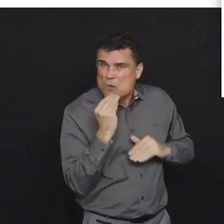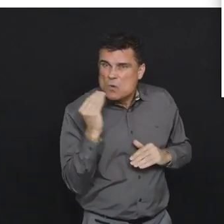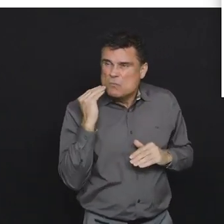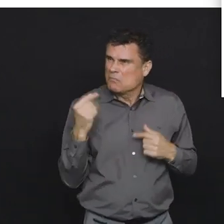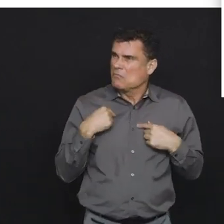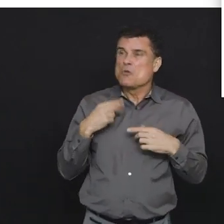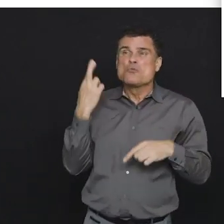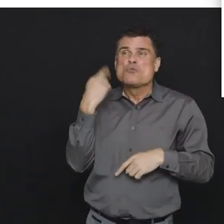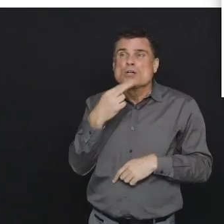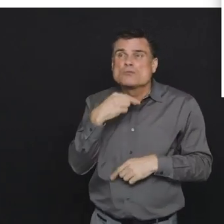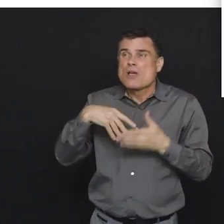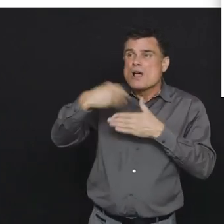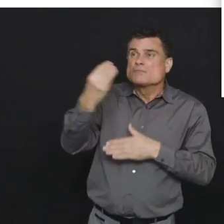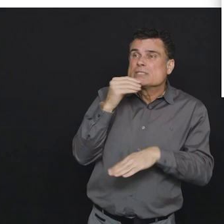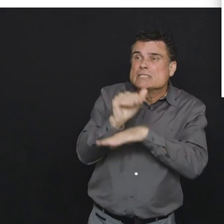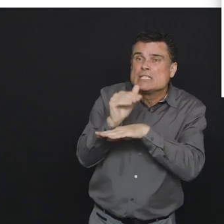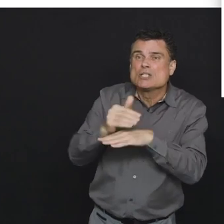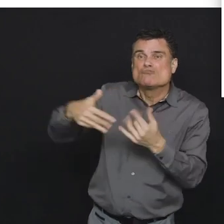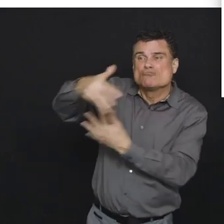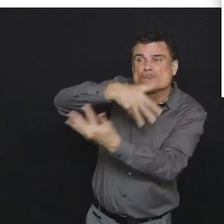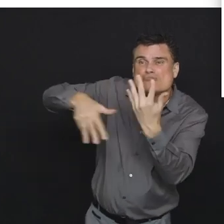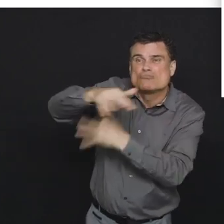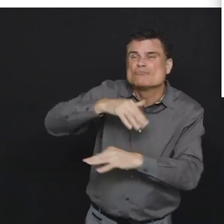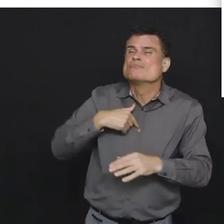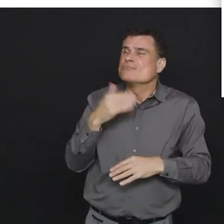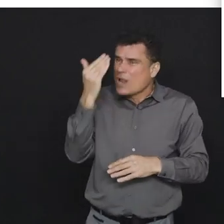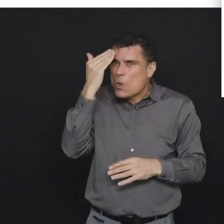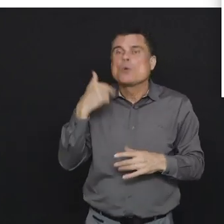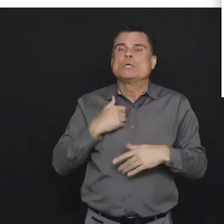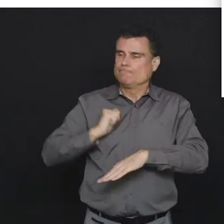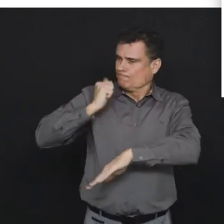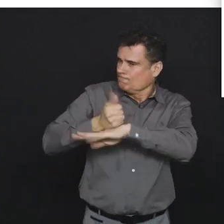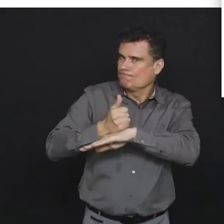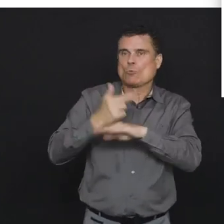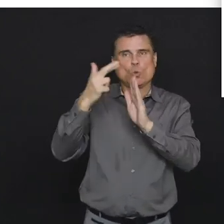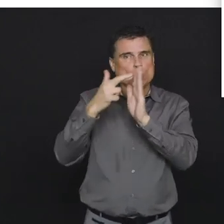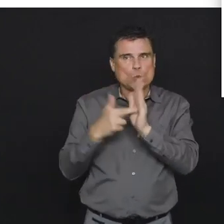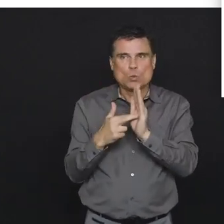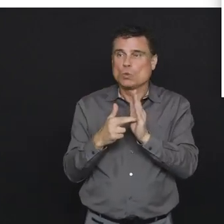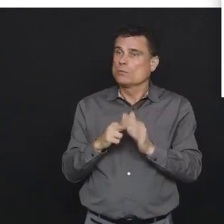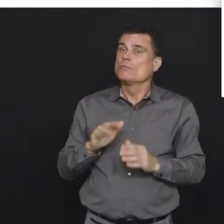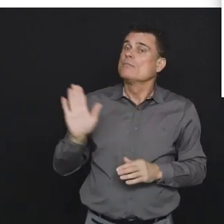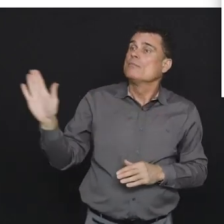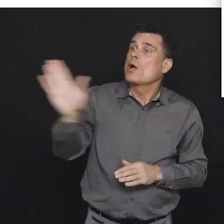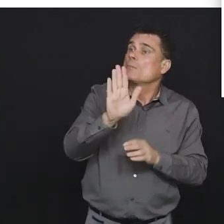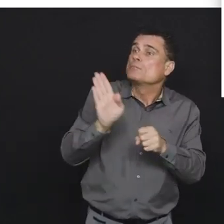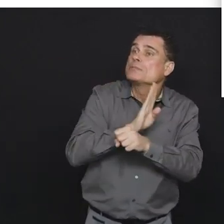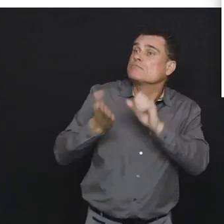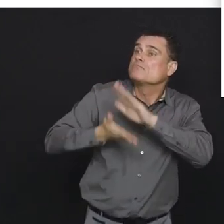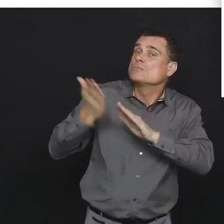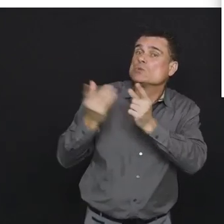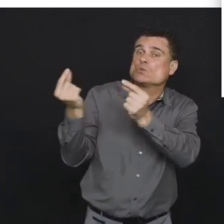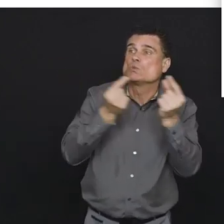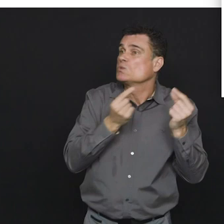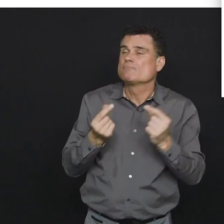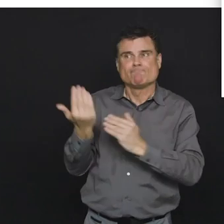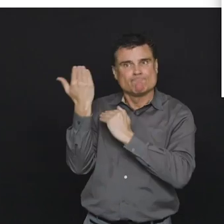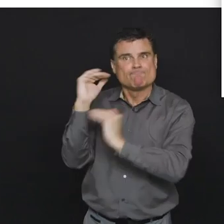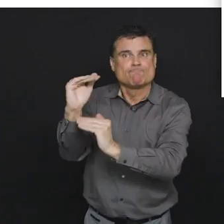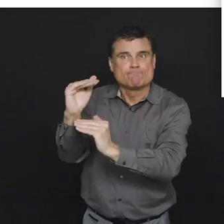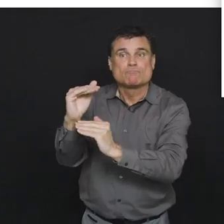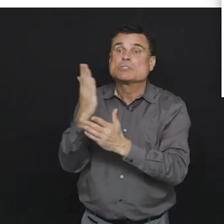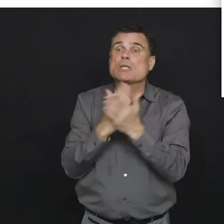how do we manage in in groups like restaurants and bars and as you know we've restricted how they can work